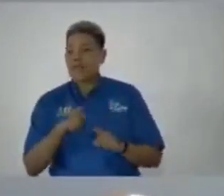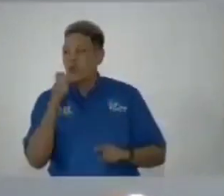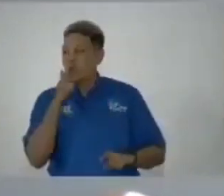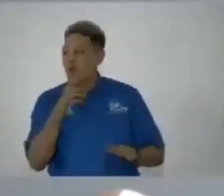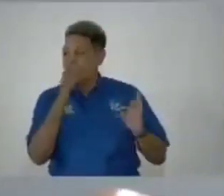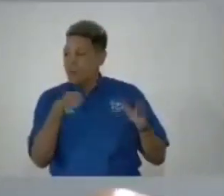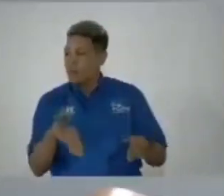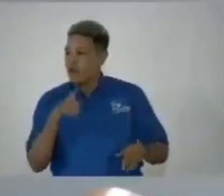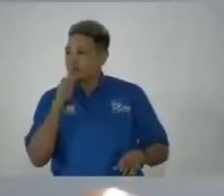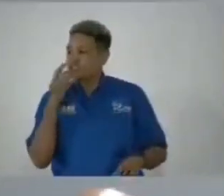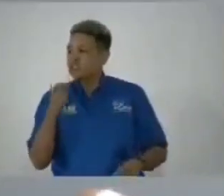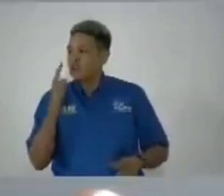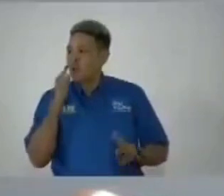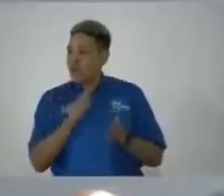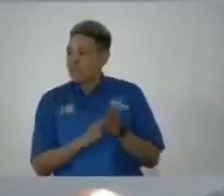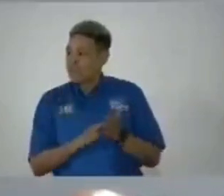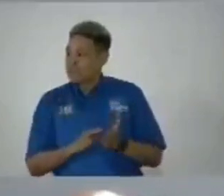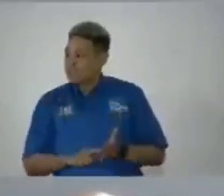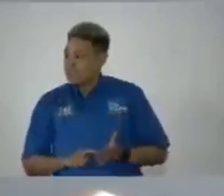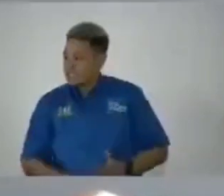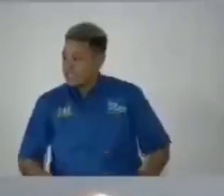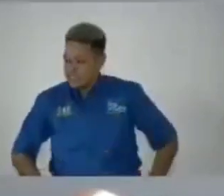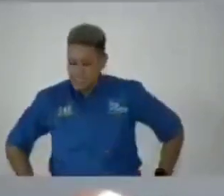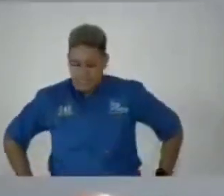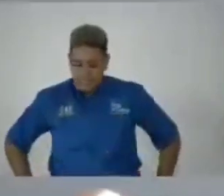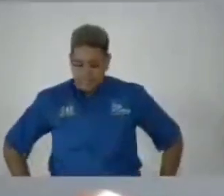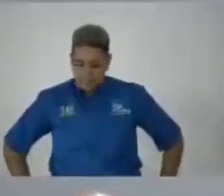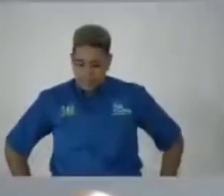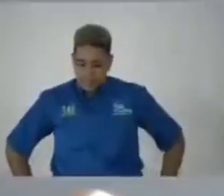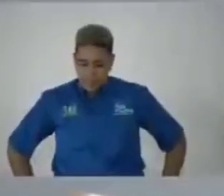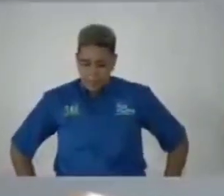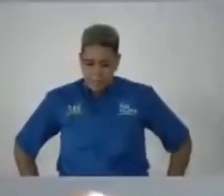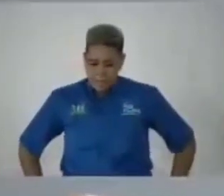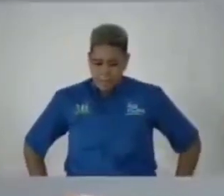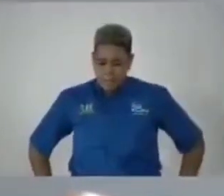person is being investigated they have no credit for the change